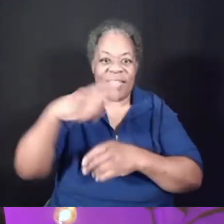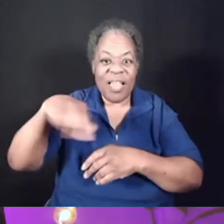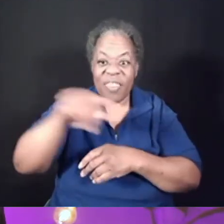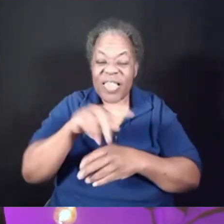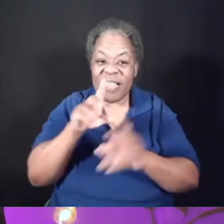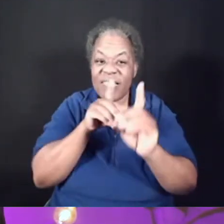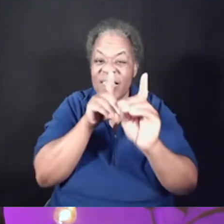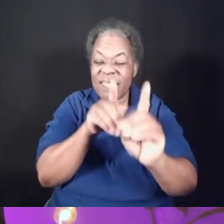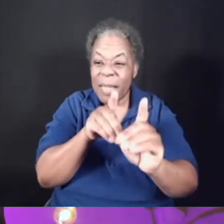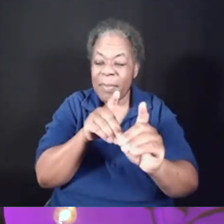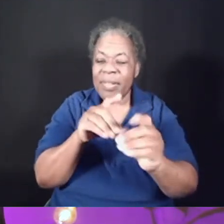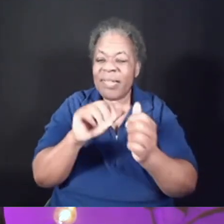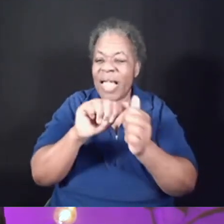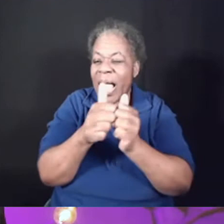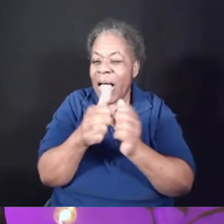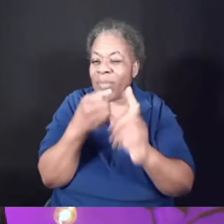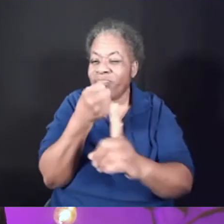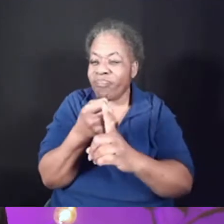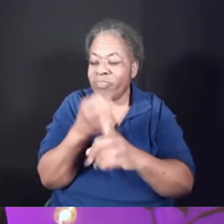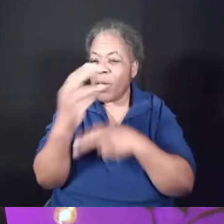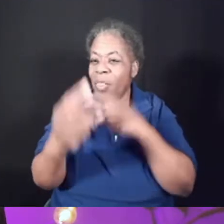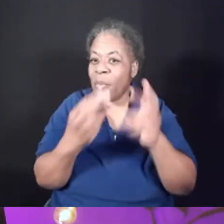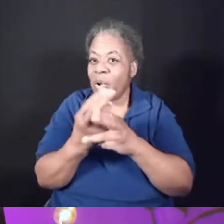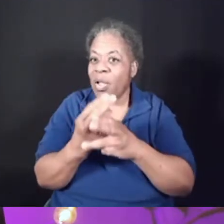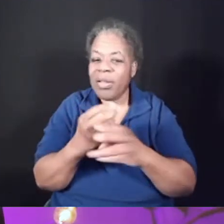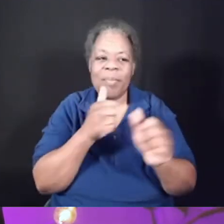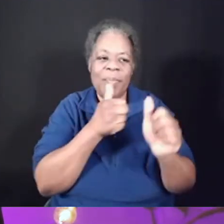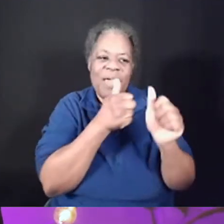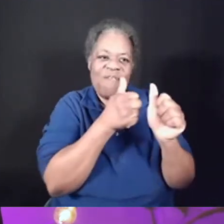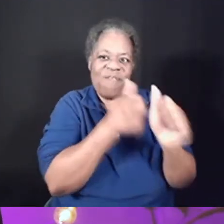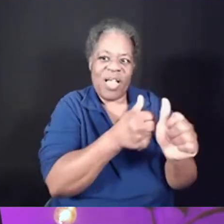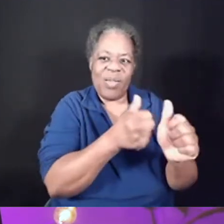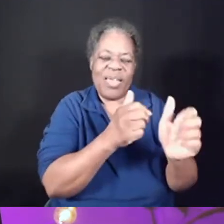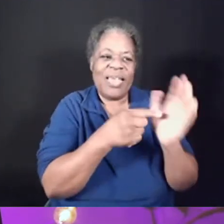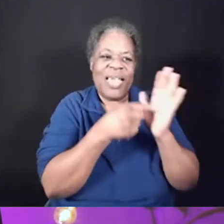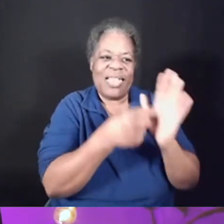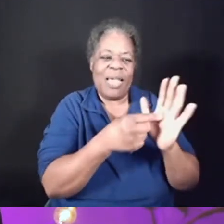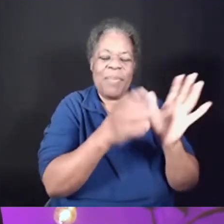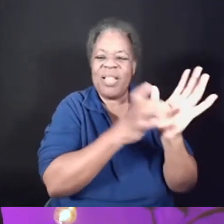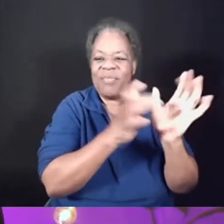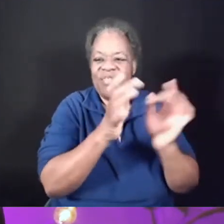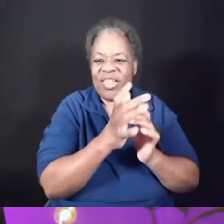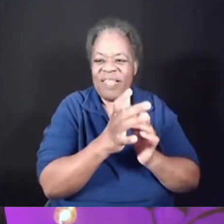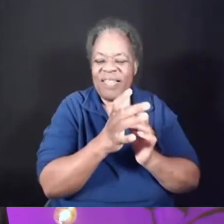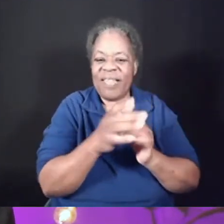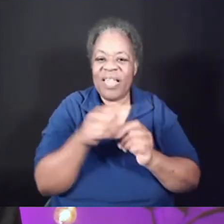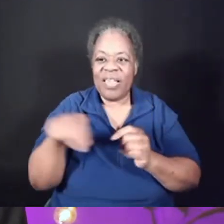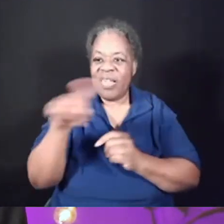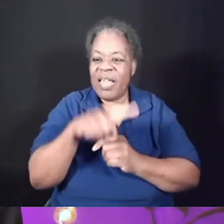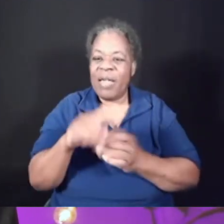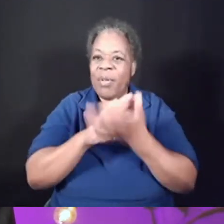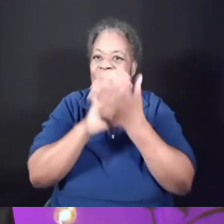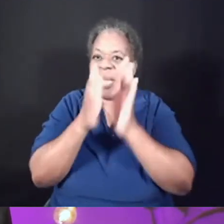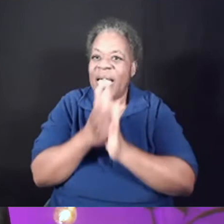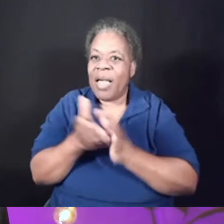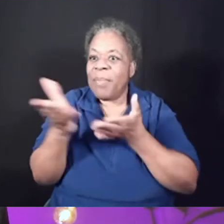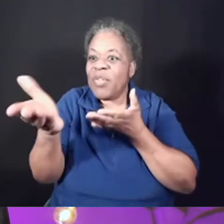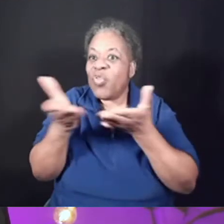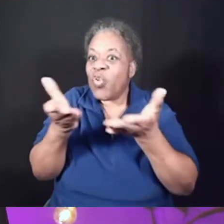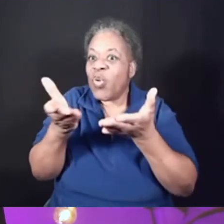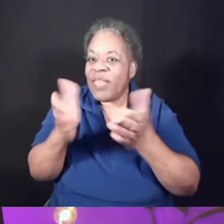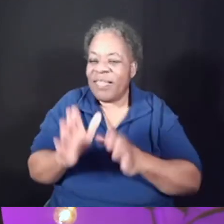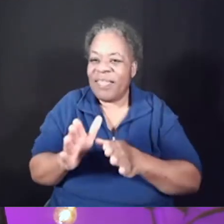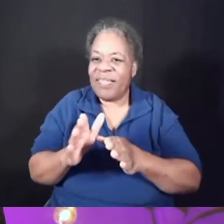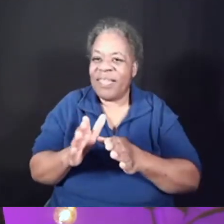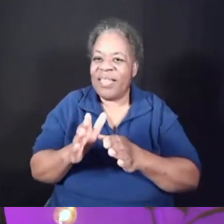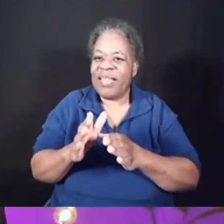example of their teacher and Lord. They would humble themselves, taking on the very nature of servants. And 10 out of